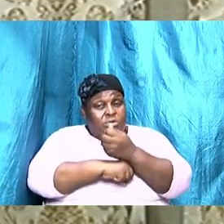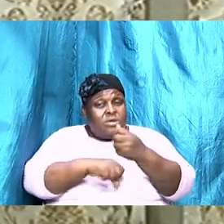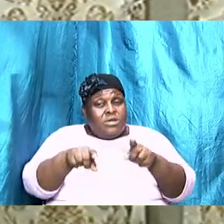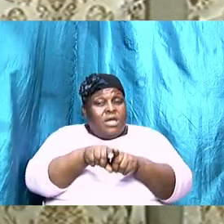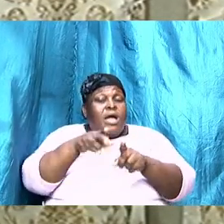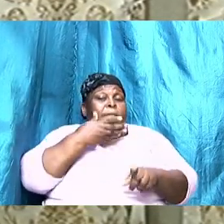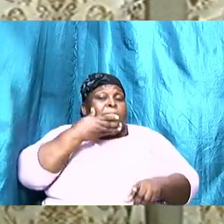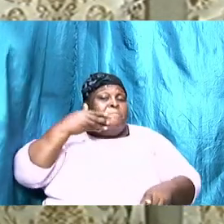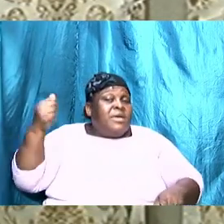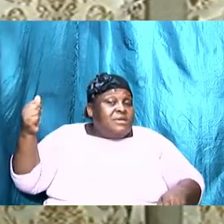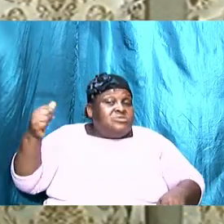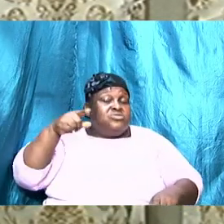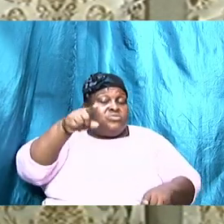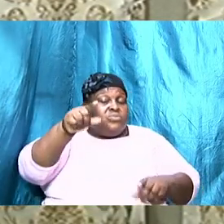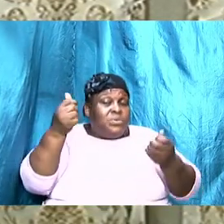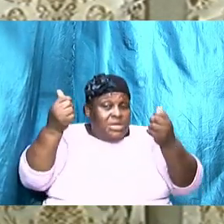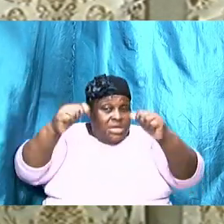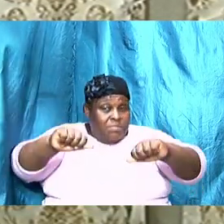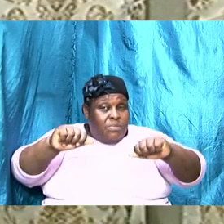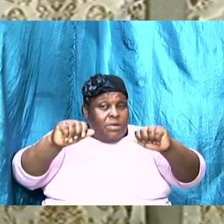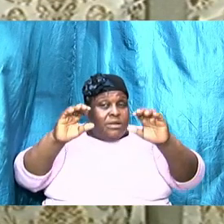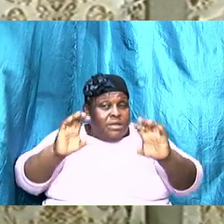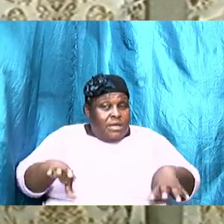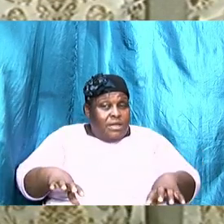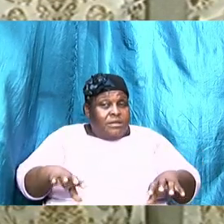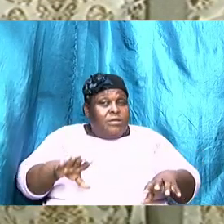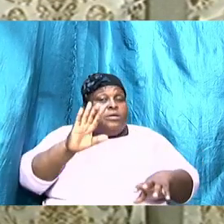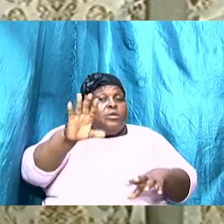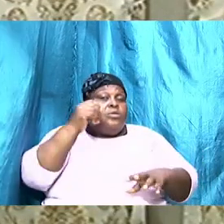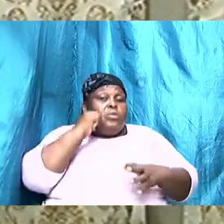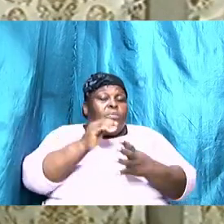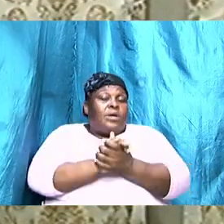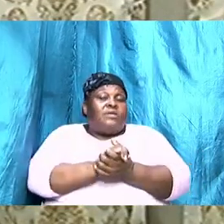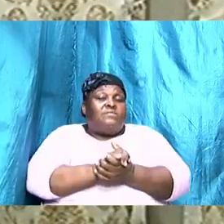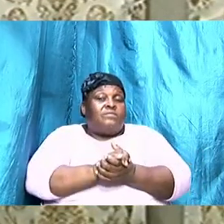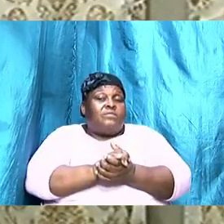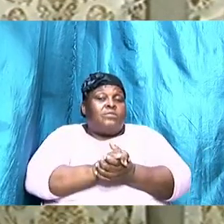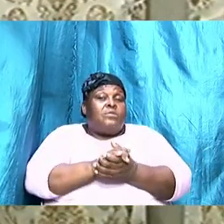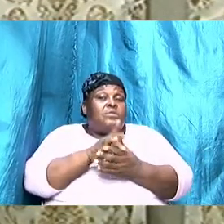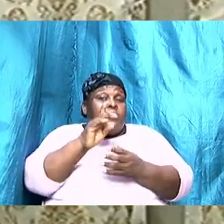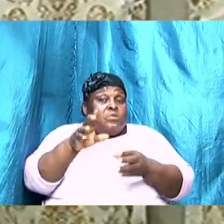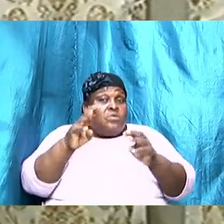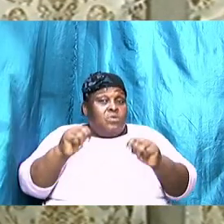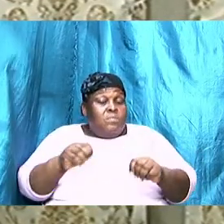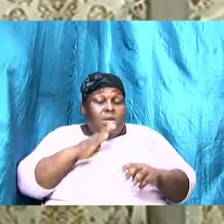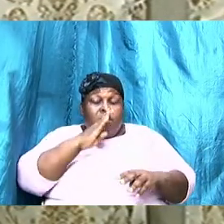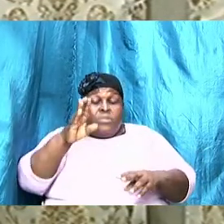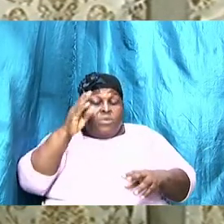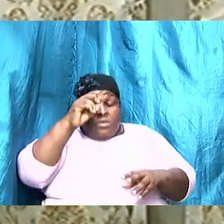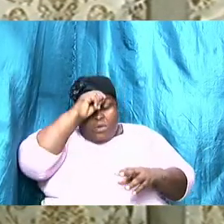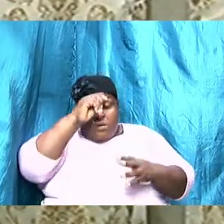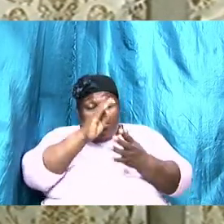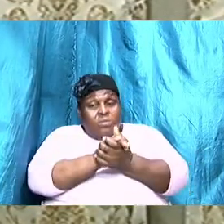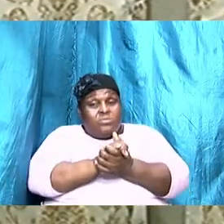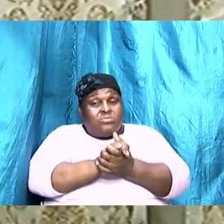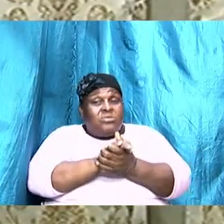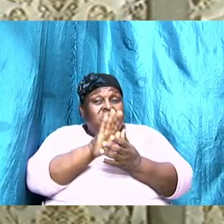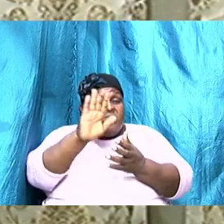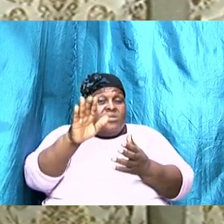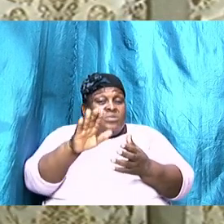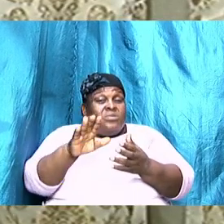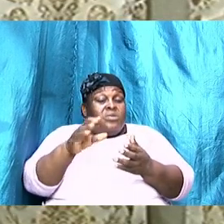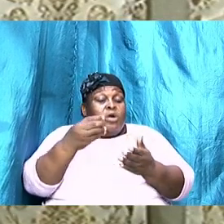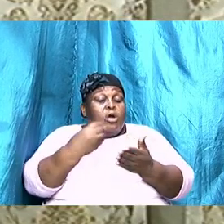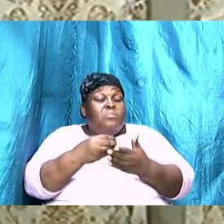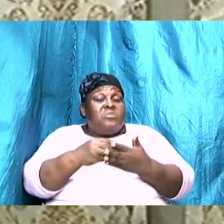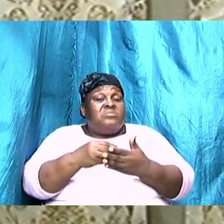best as you are able and can your wife and you might be a husband that your salary is small